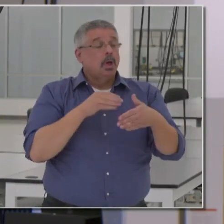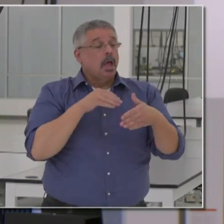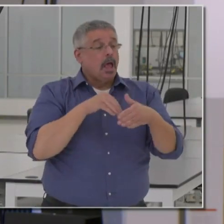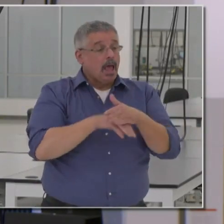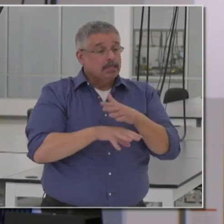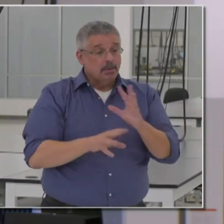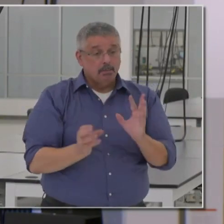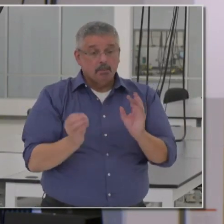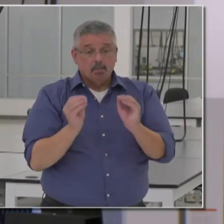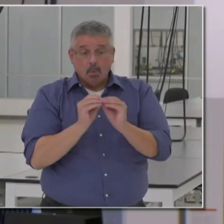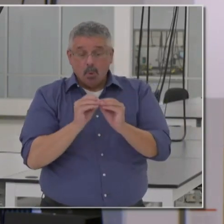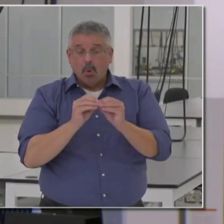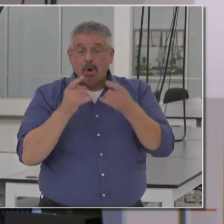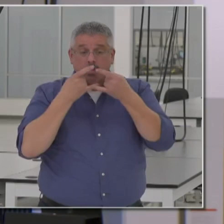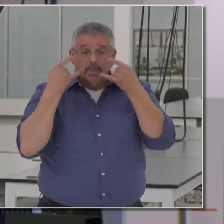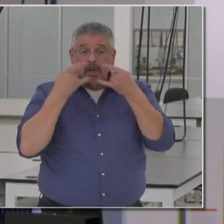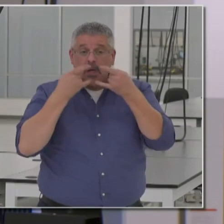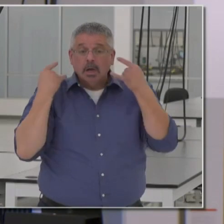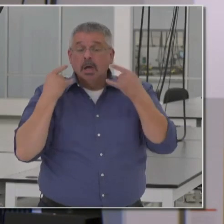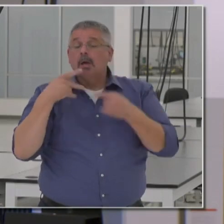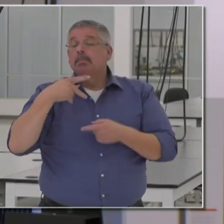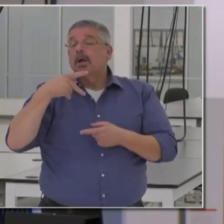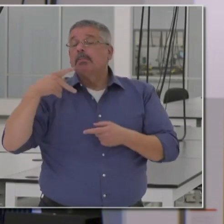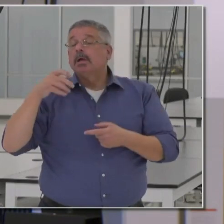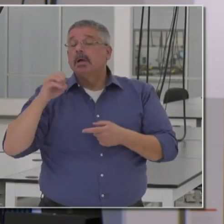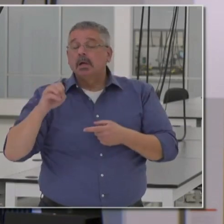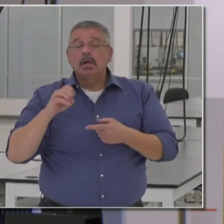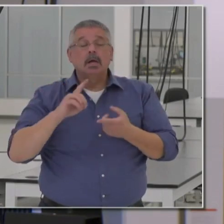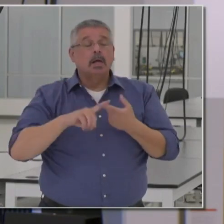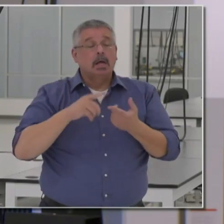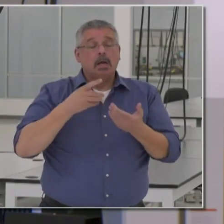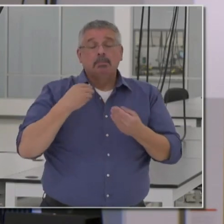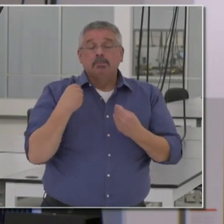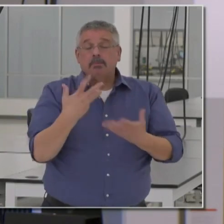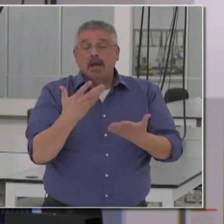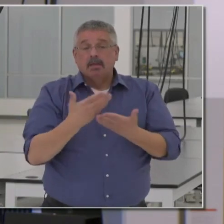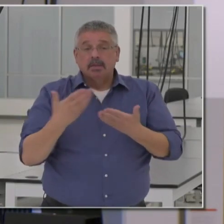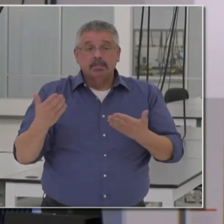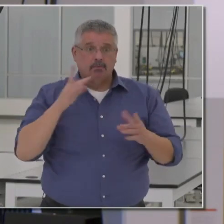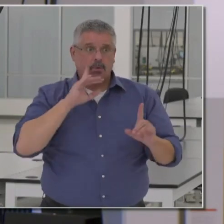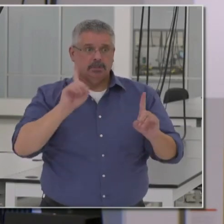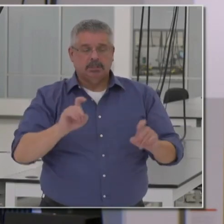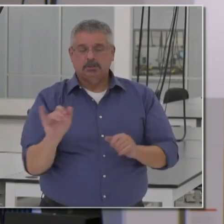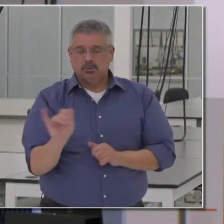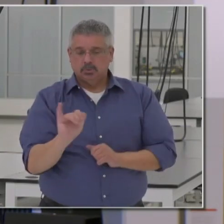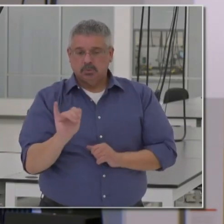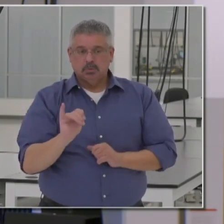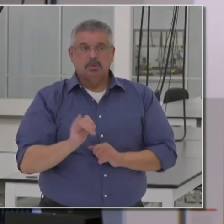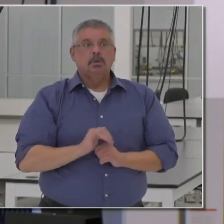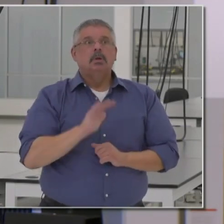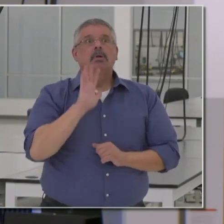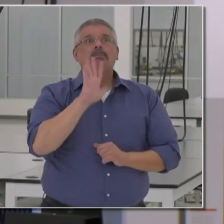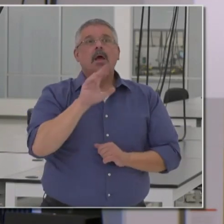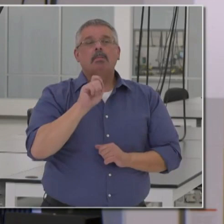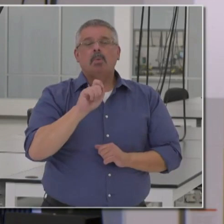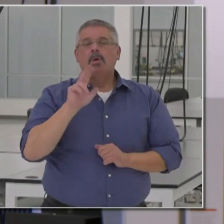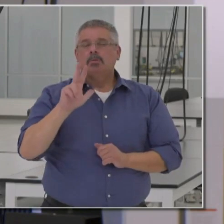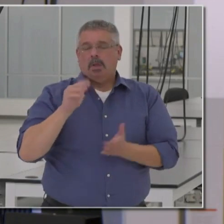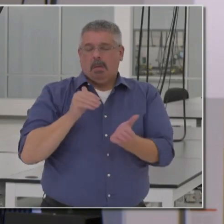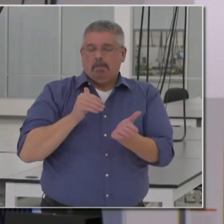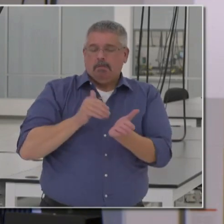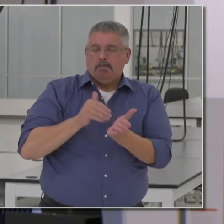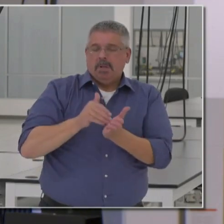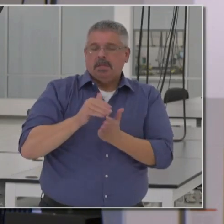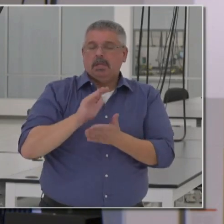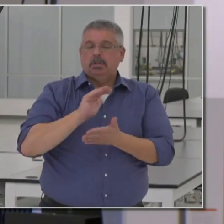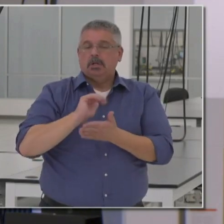additional PPE and also provide additional resources for testing. We had a 5.3 billion dollar